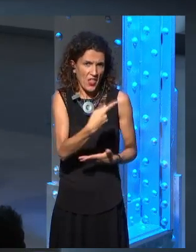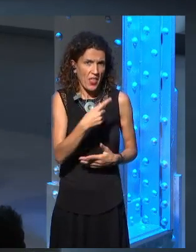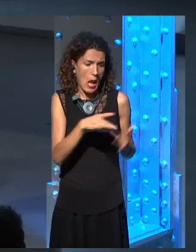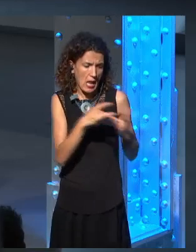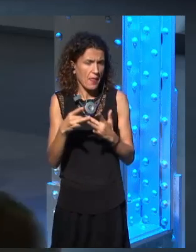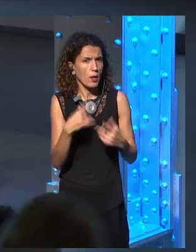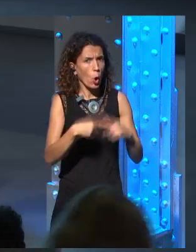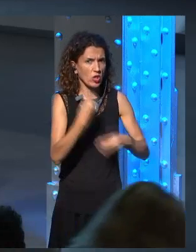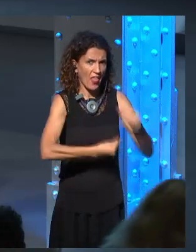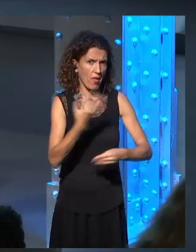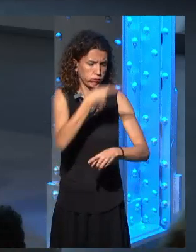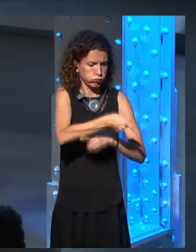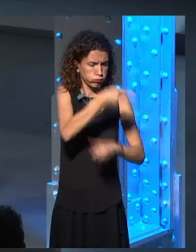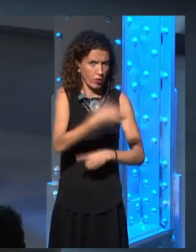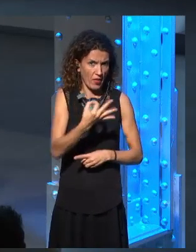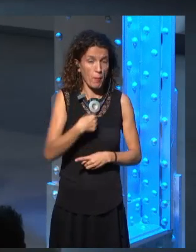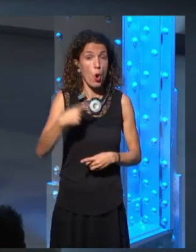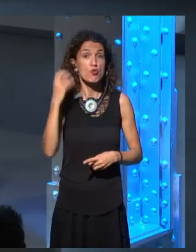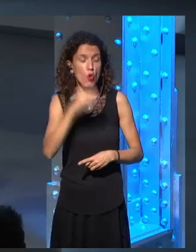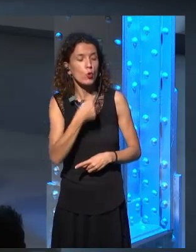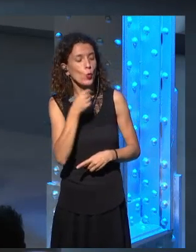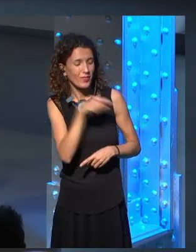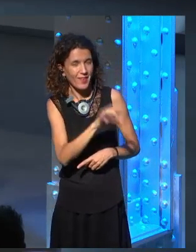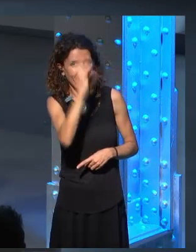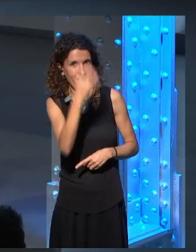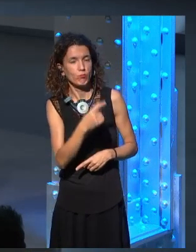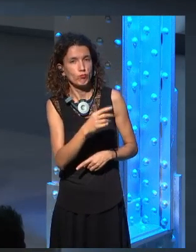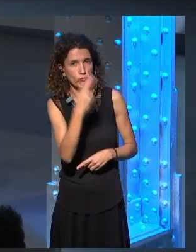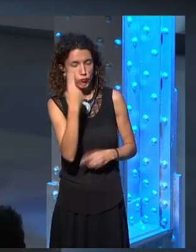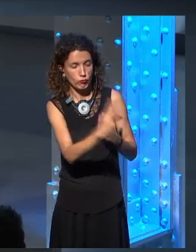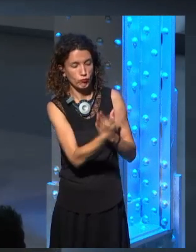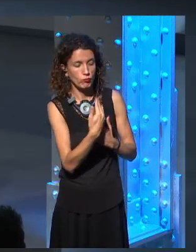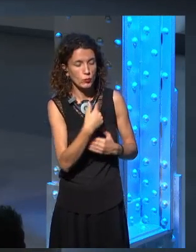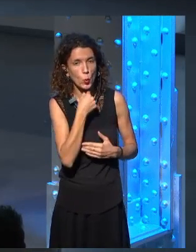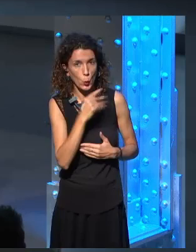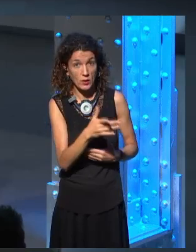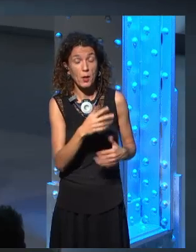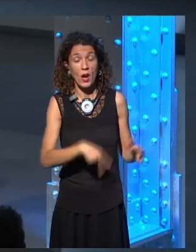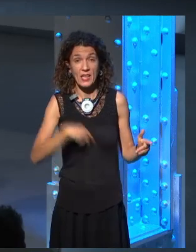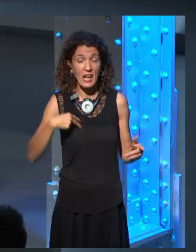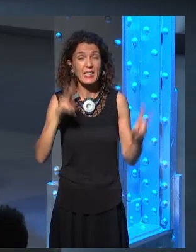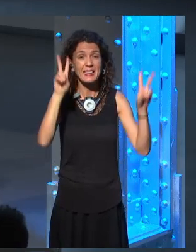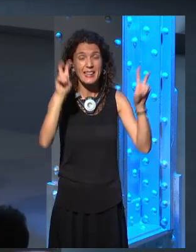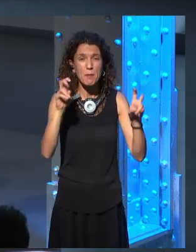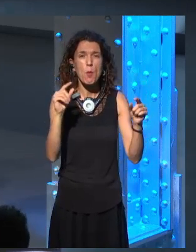liked the idea, he kept it in, so, um, but for the most part, it's all very small stuff, like,